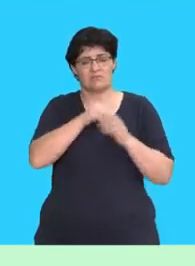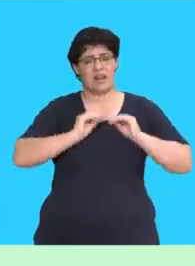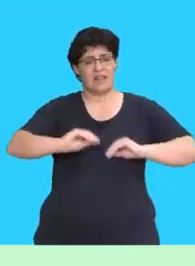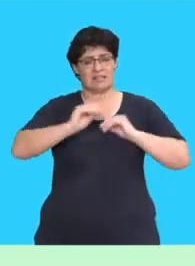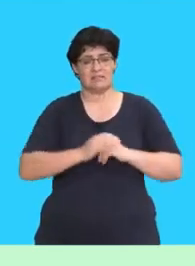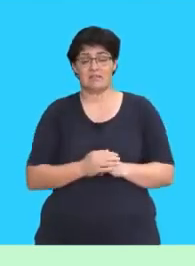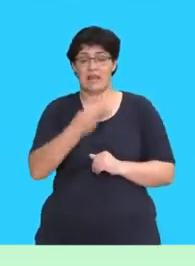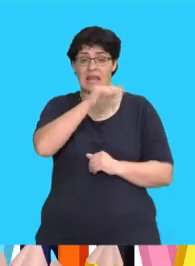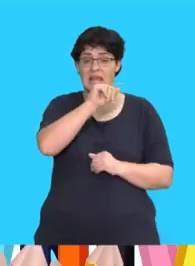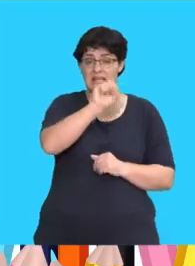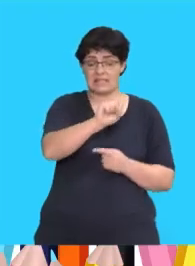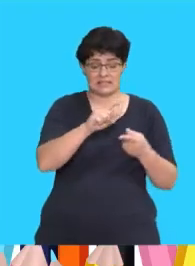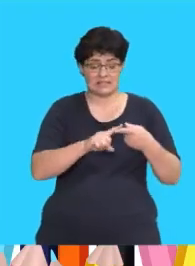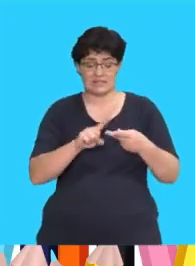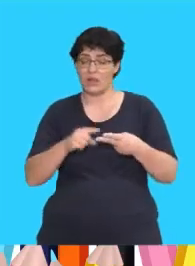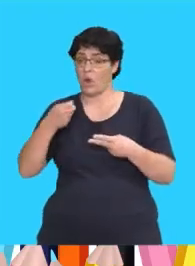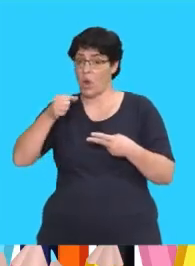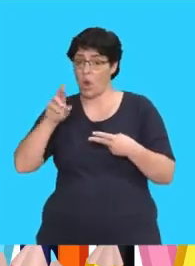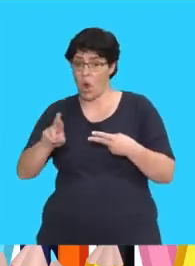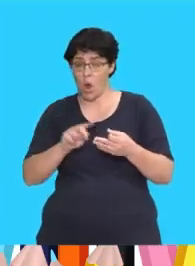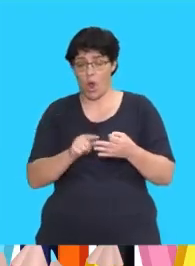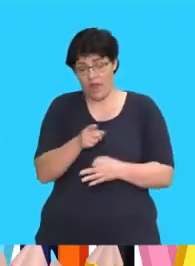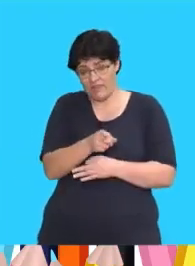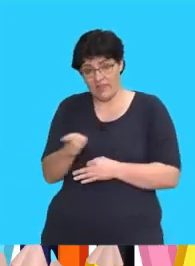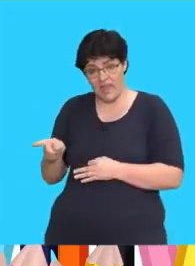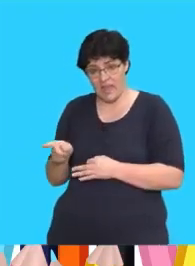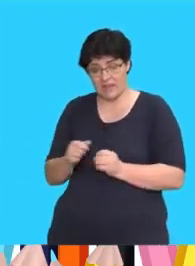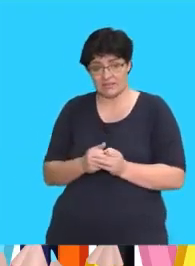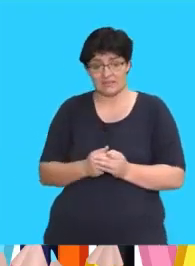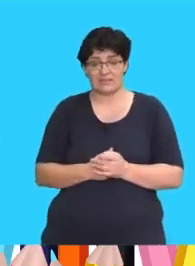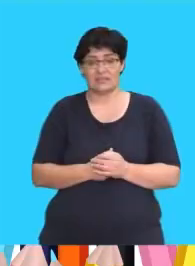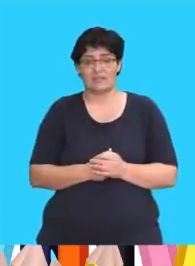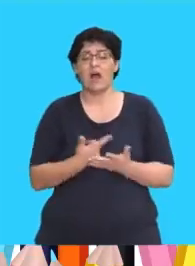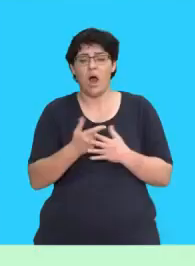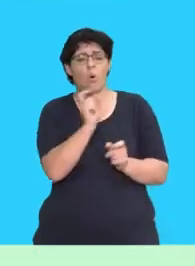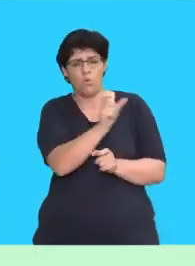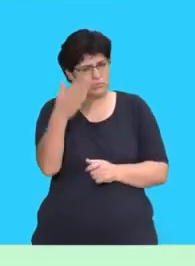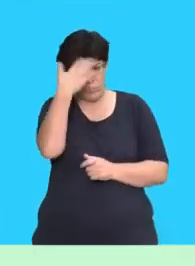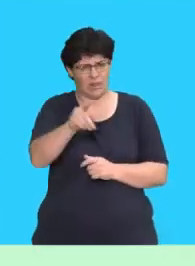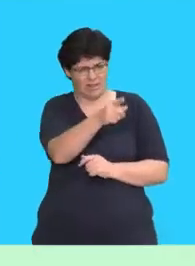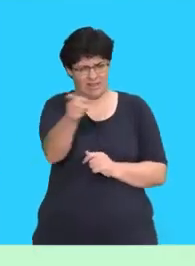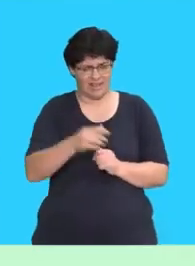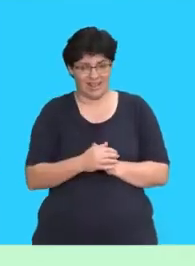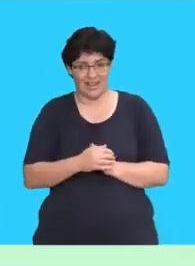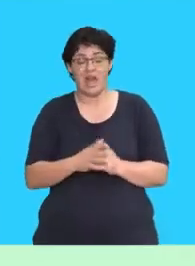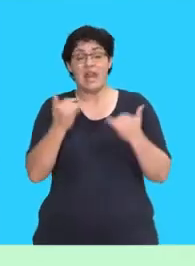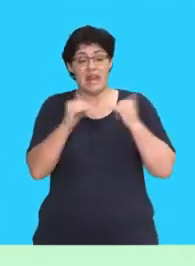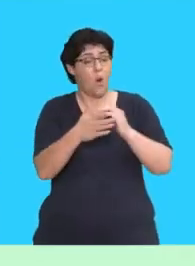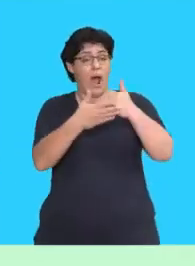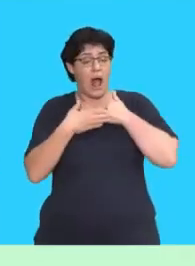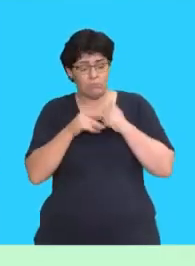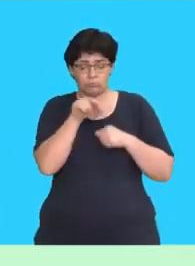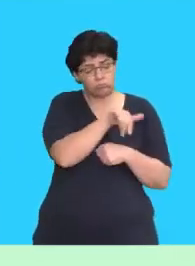this lesson. His, her, their. They are words you already know.